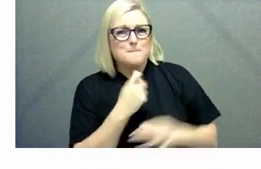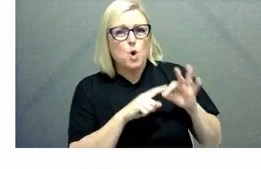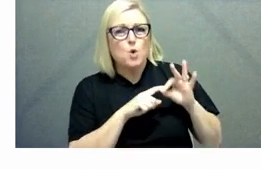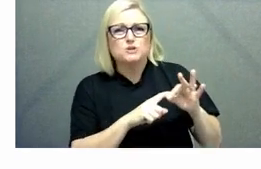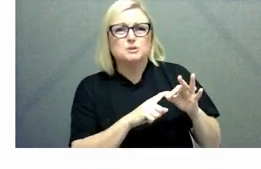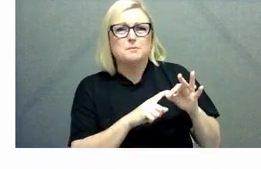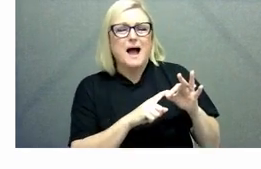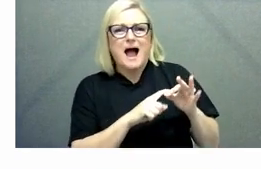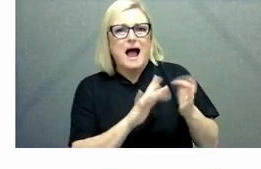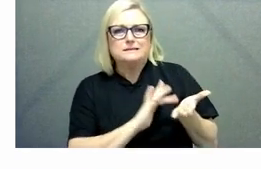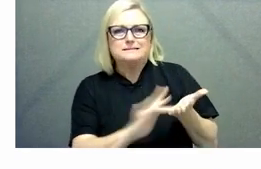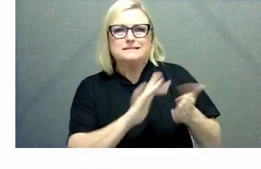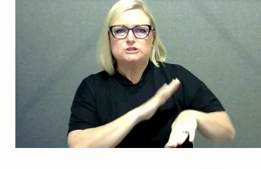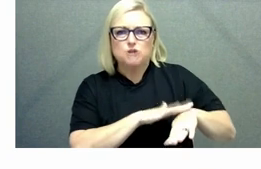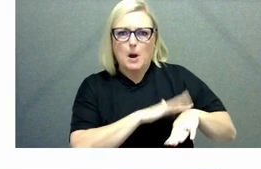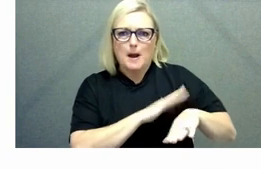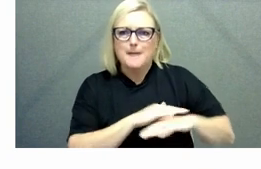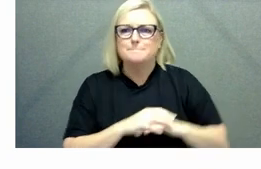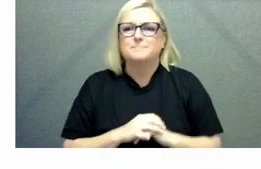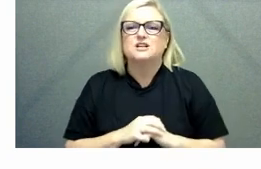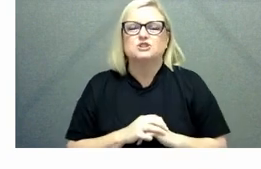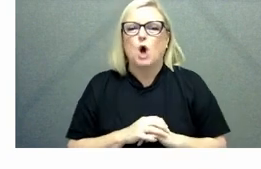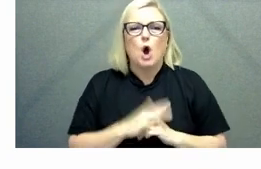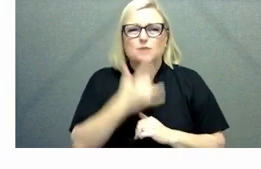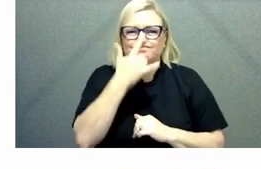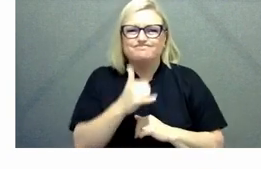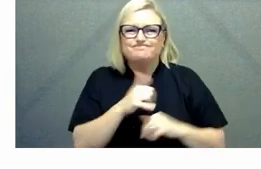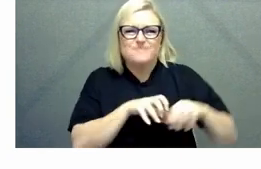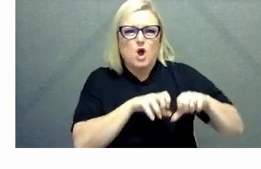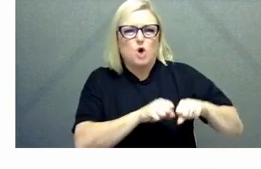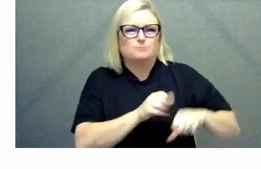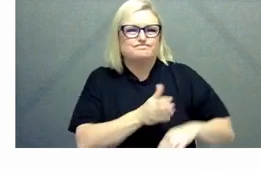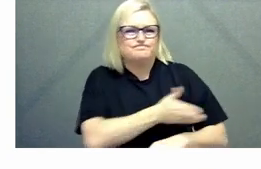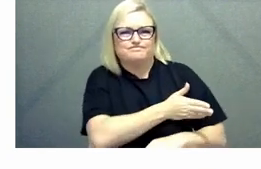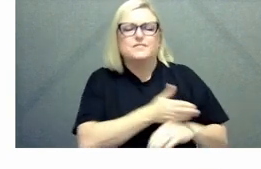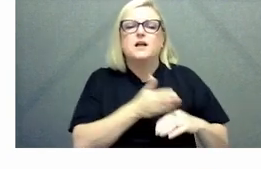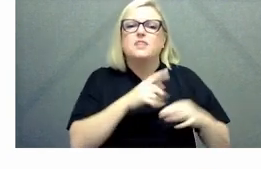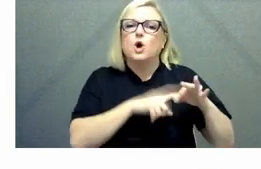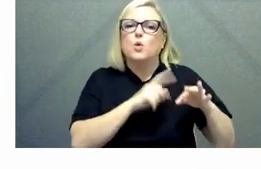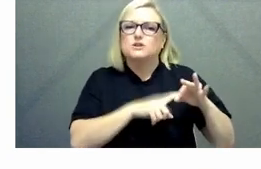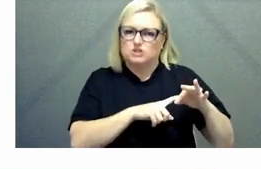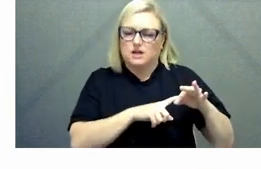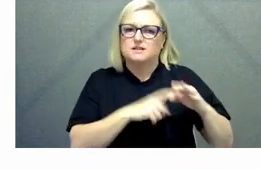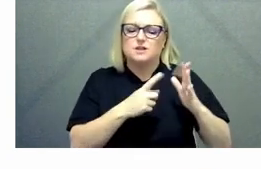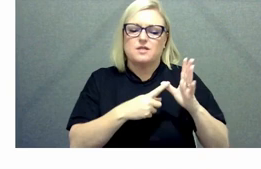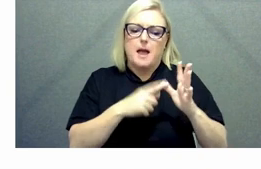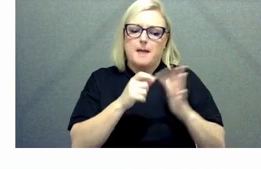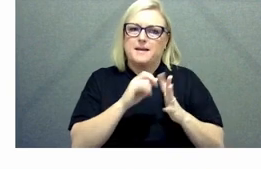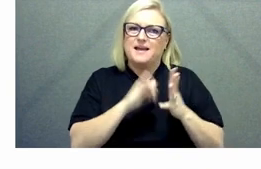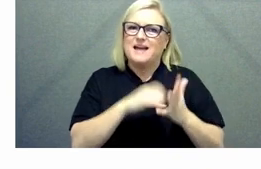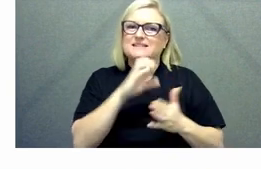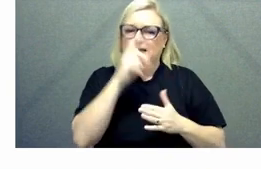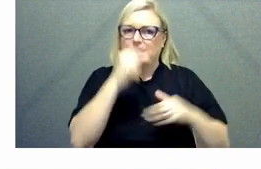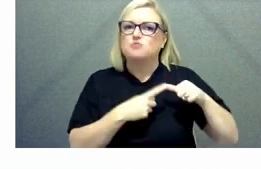so i think as mc i'm going to leave that question for um the apsc to respond to perhaps